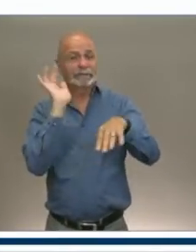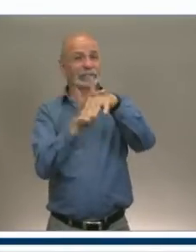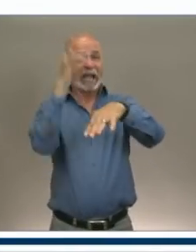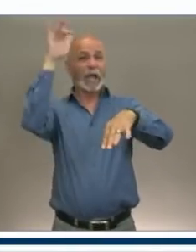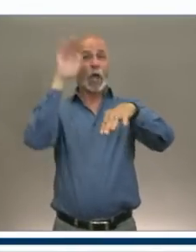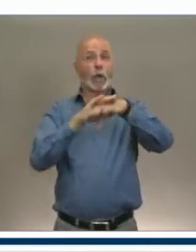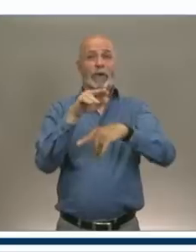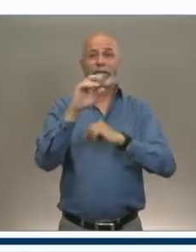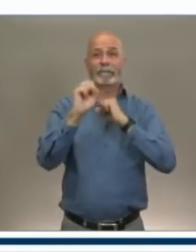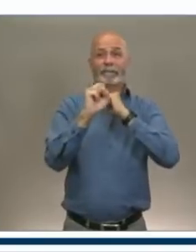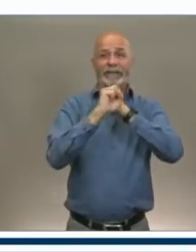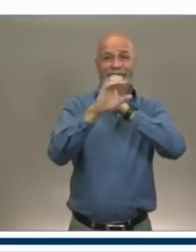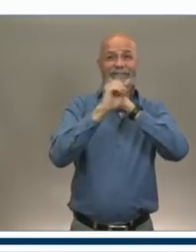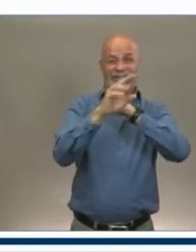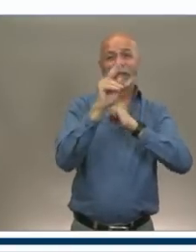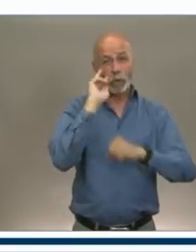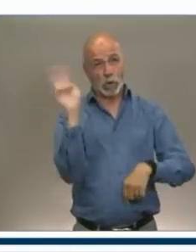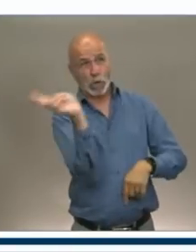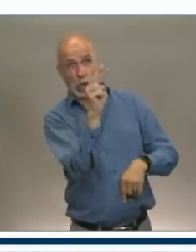take questions. Thank you.